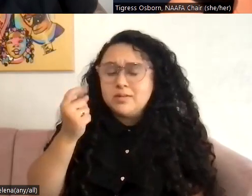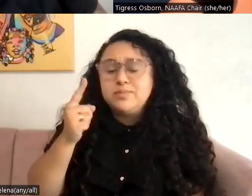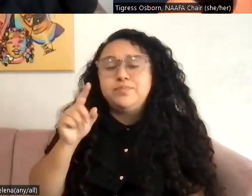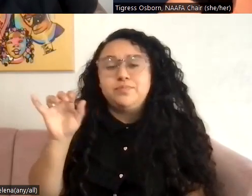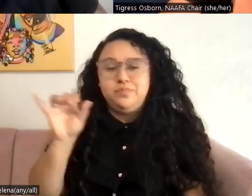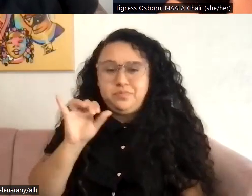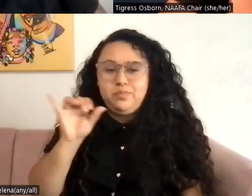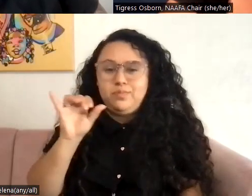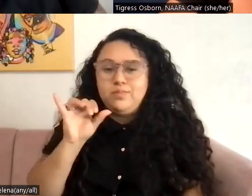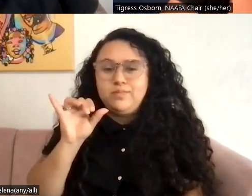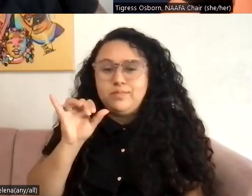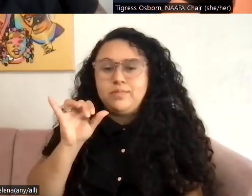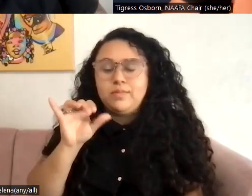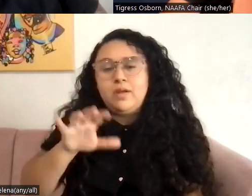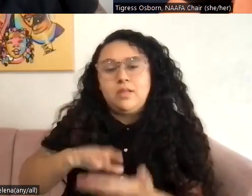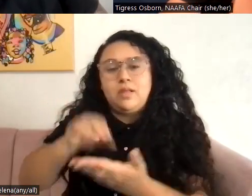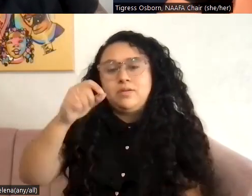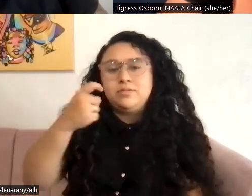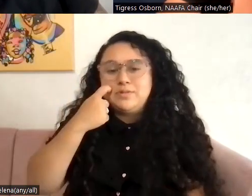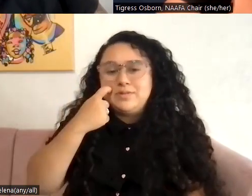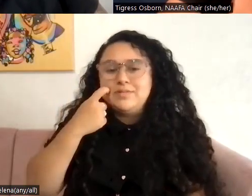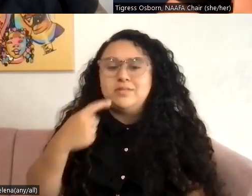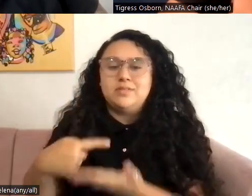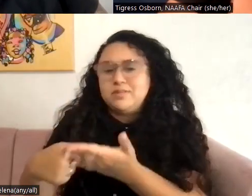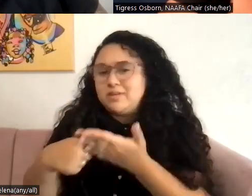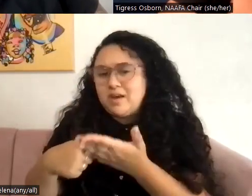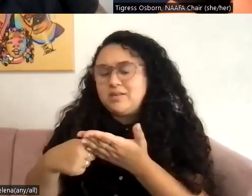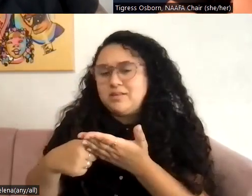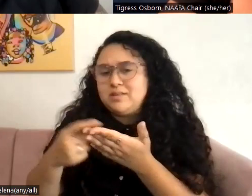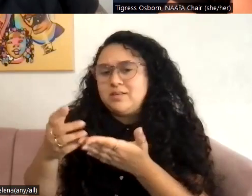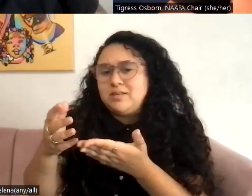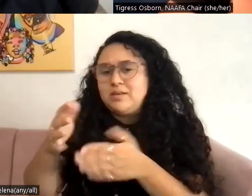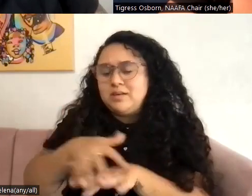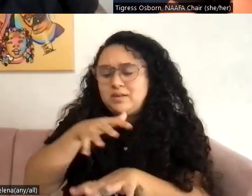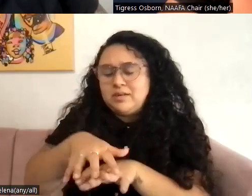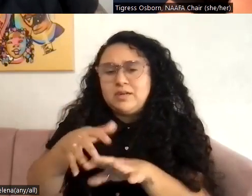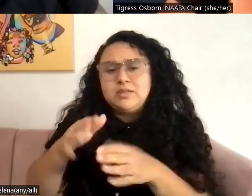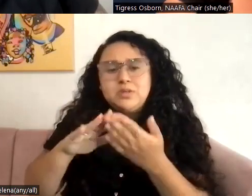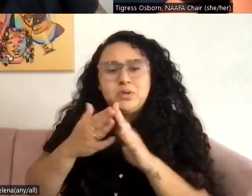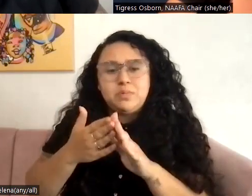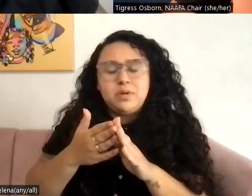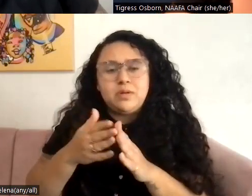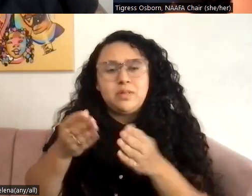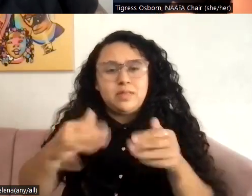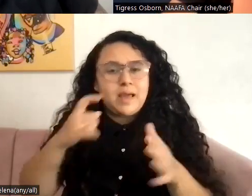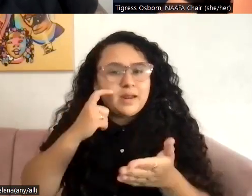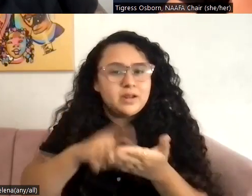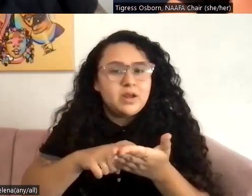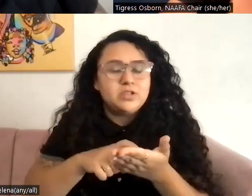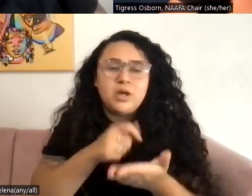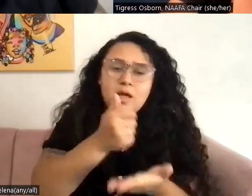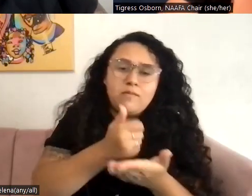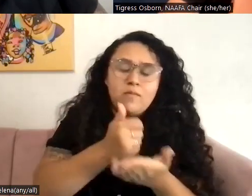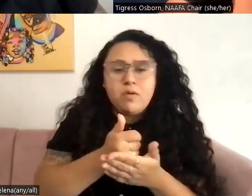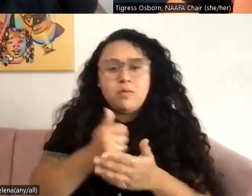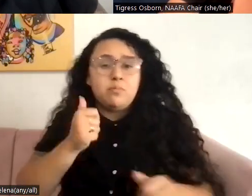learned that there is some debate in indigenous communities about whether land acknowledgements are helpful or performative or